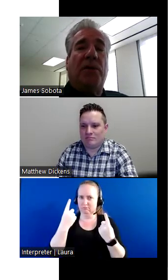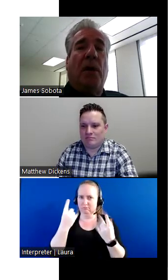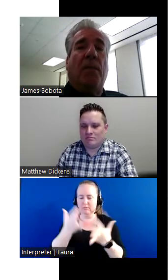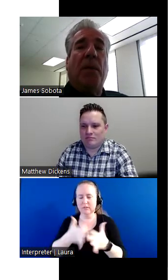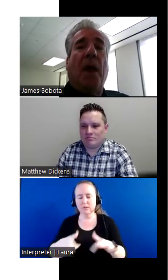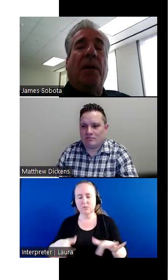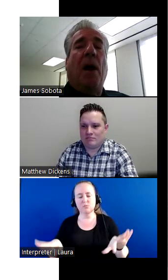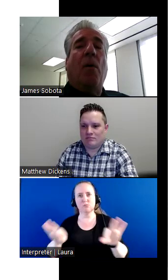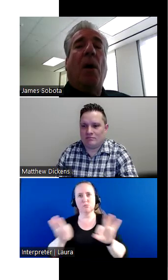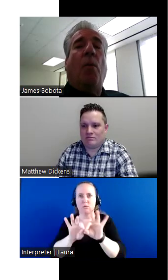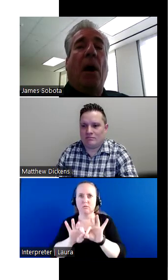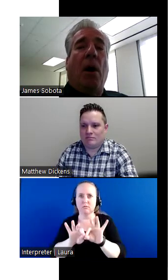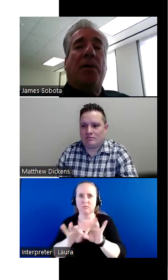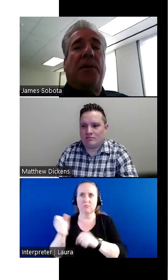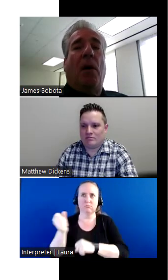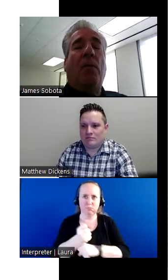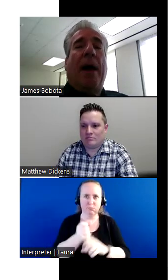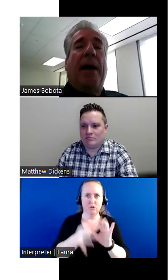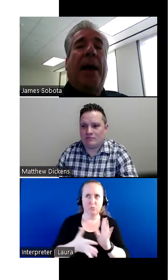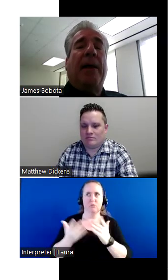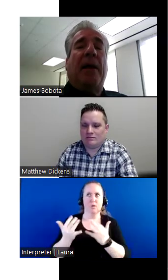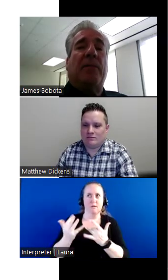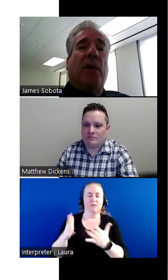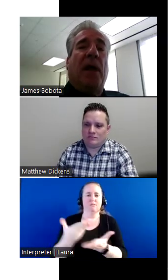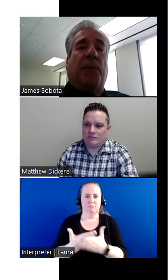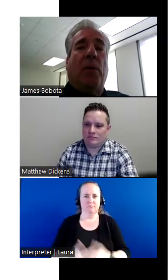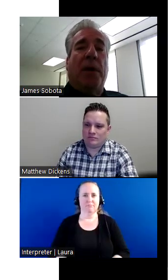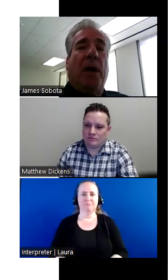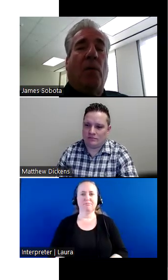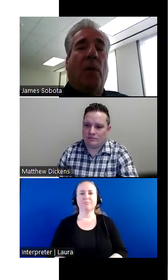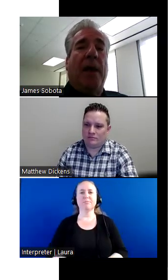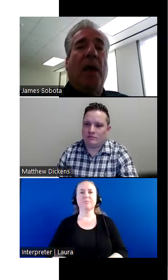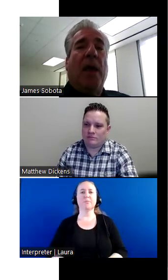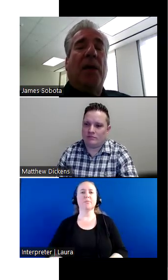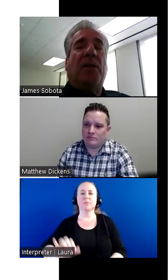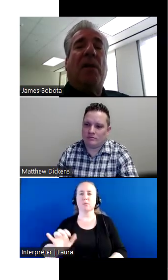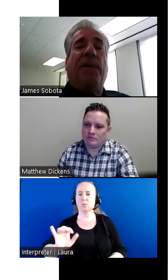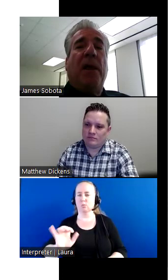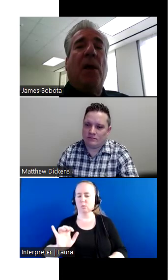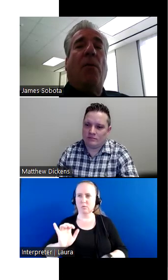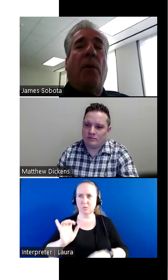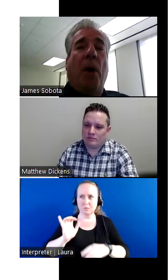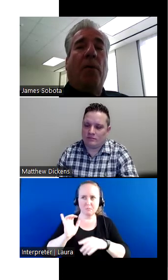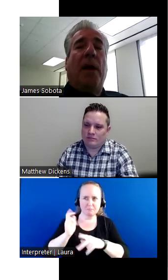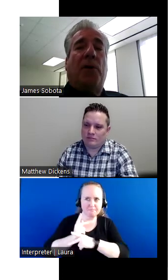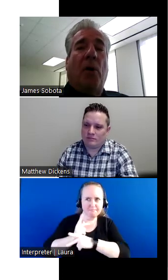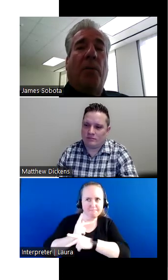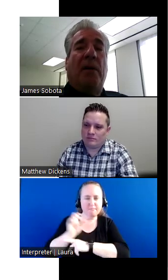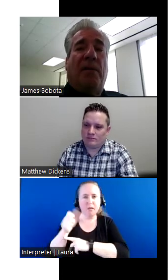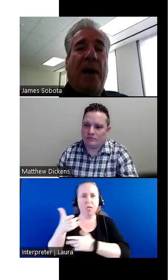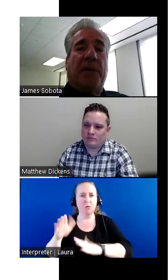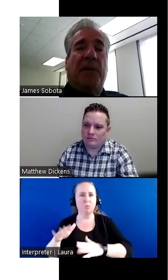to do so. Now, we also, I explored another way is the video remote